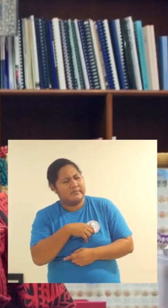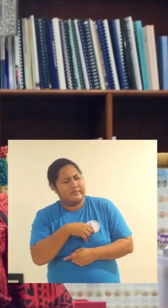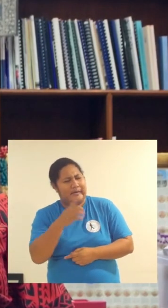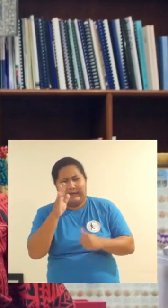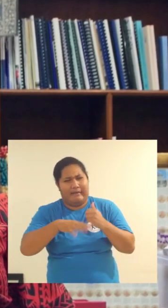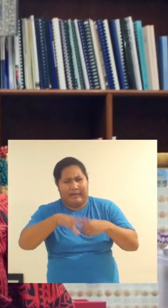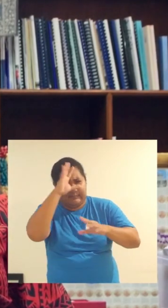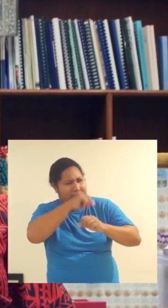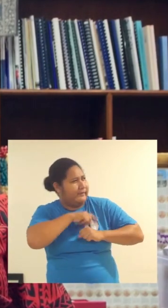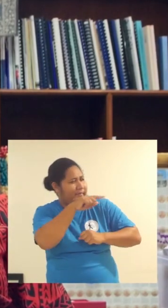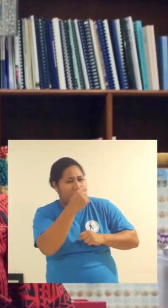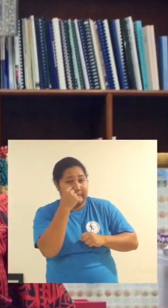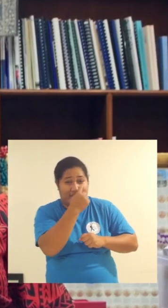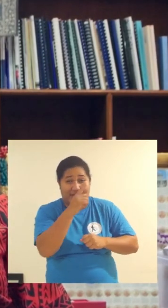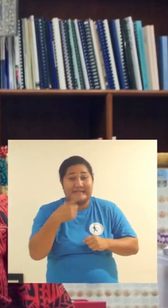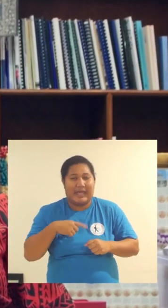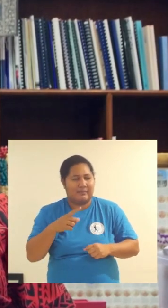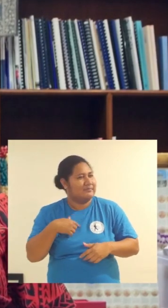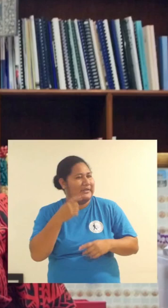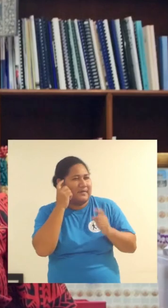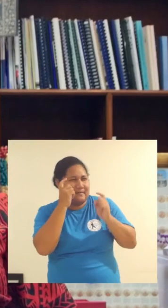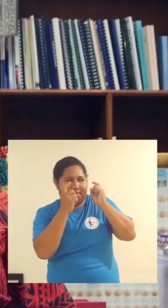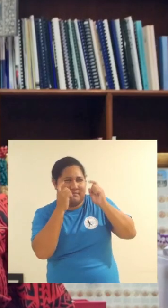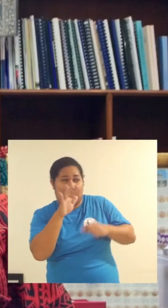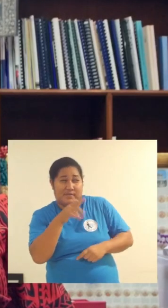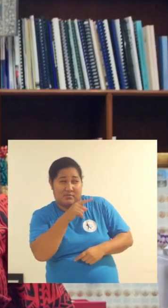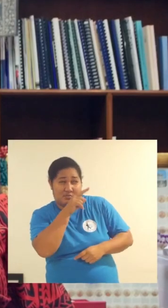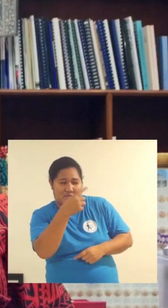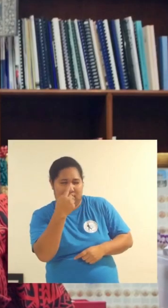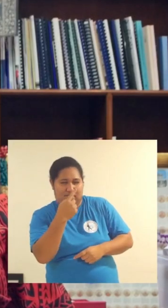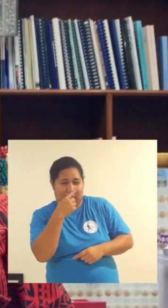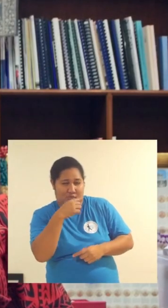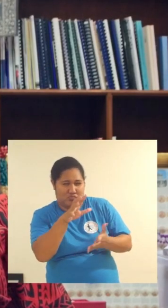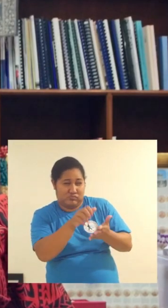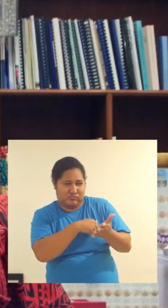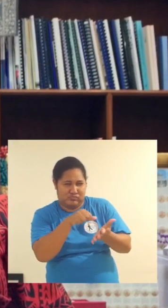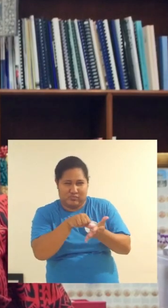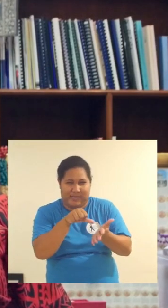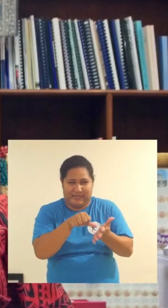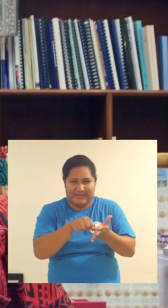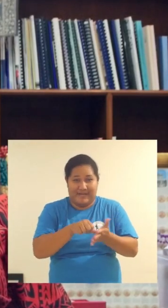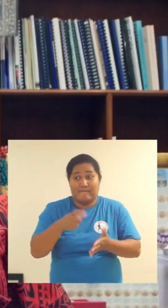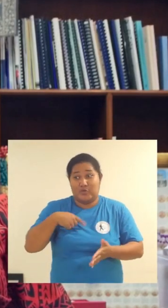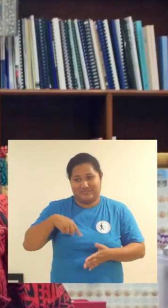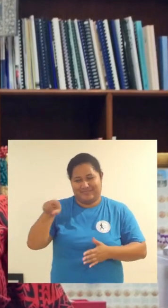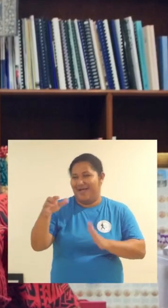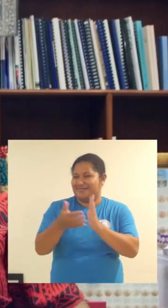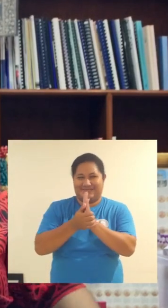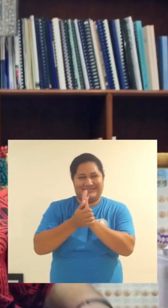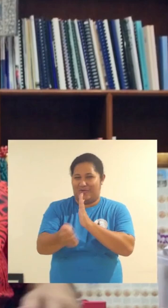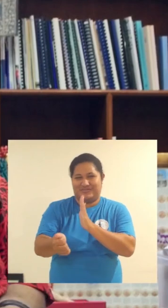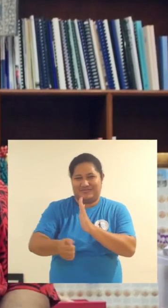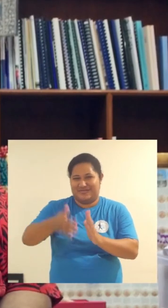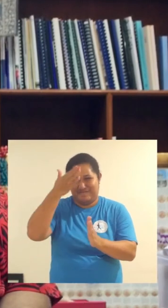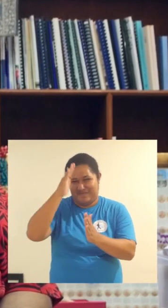and my social work is a lot of I will not tell any tell any near